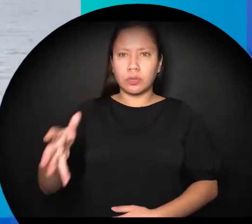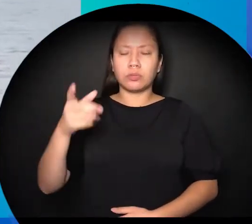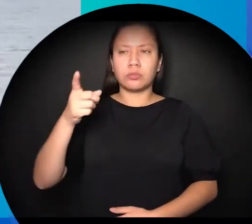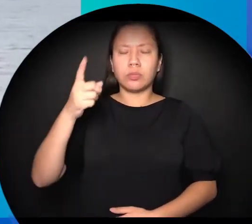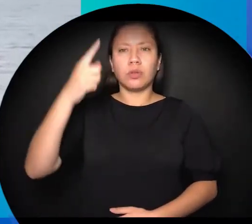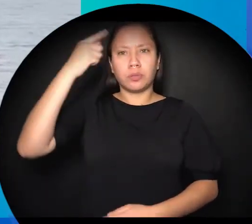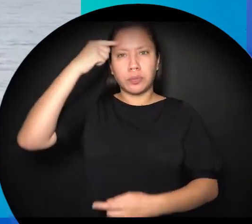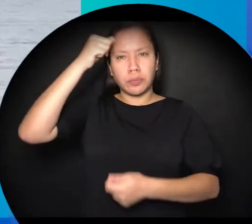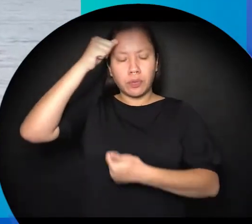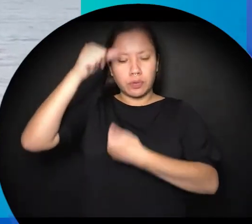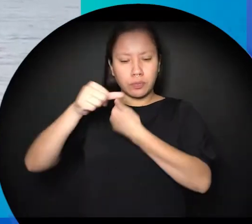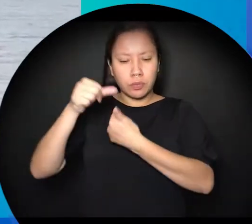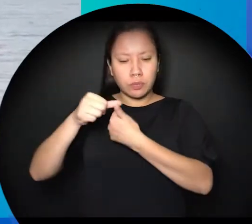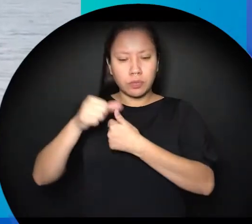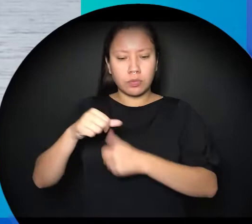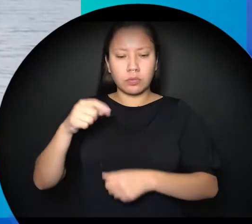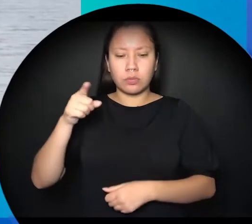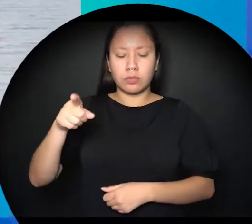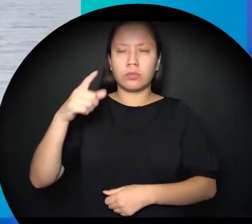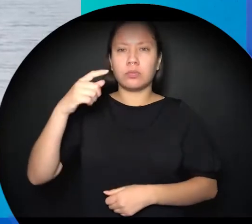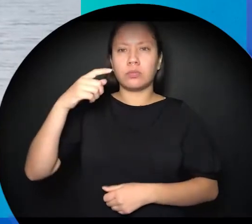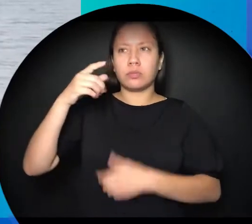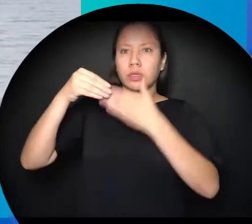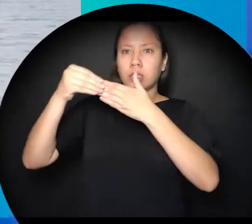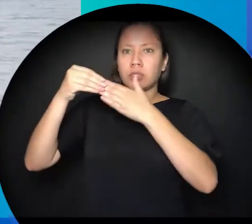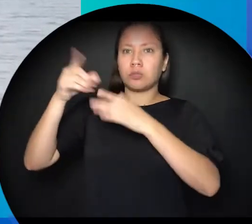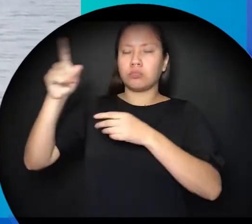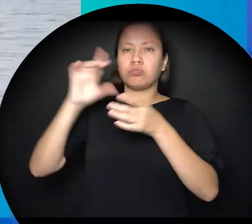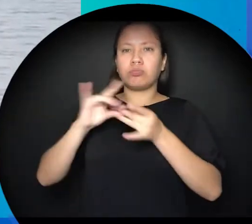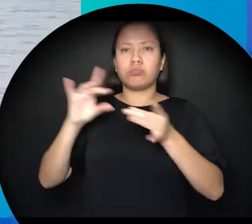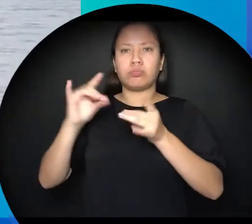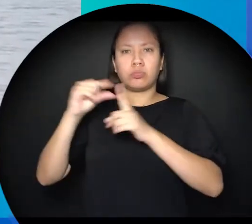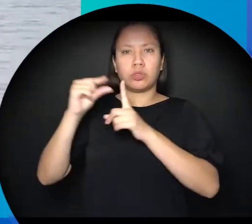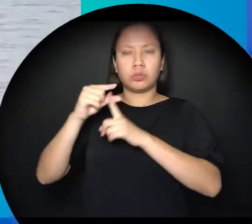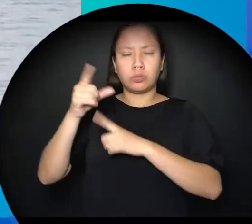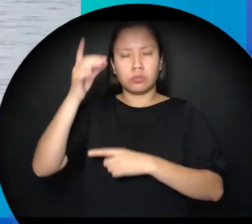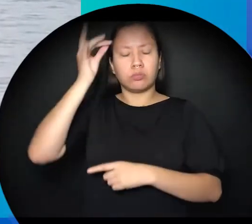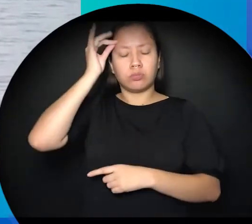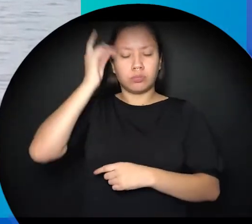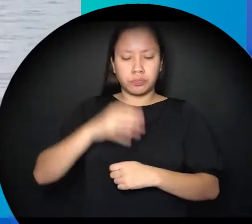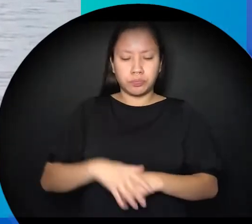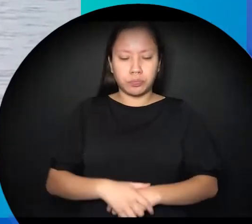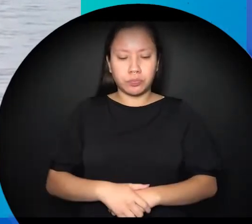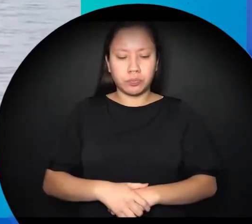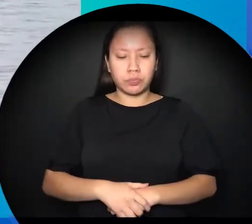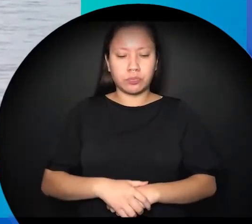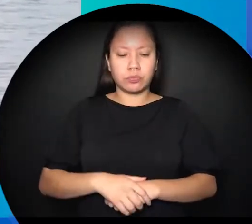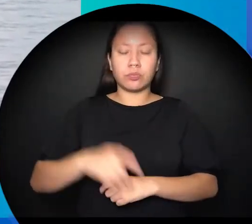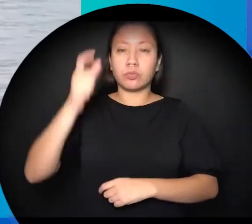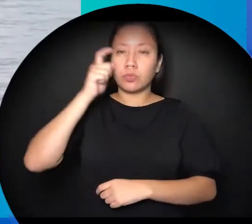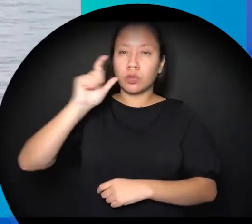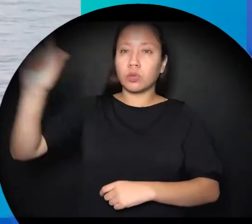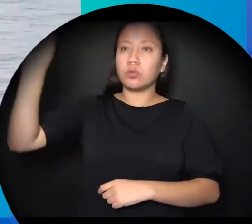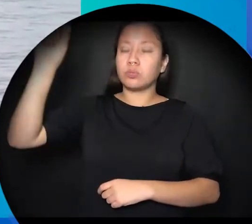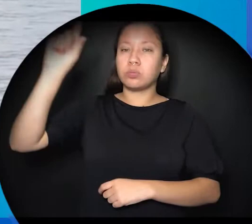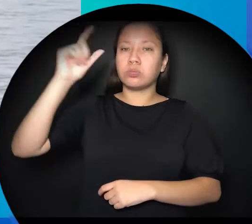said Ninaskamon Nipi for the life you give to every living thing on earth I